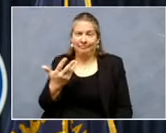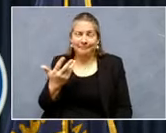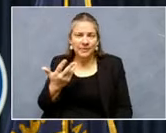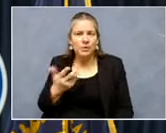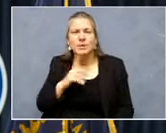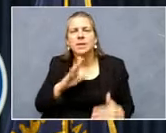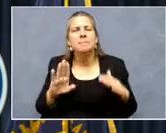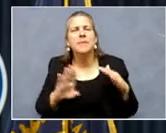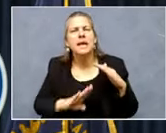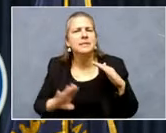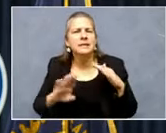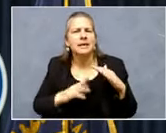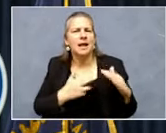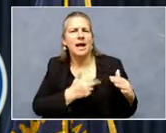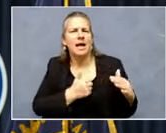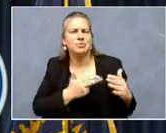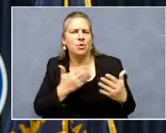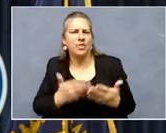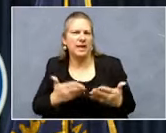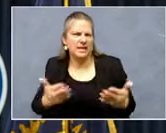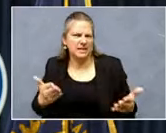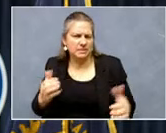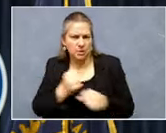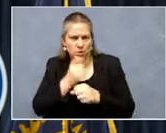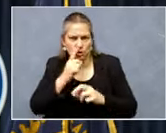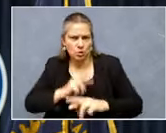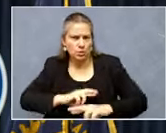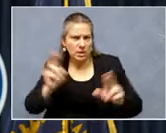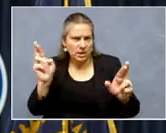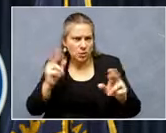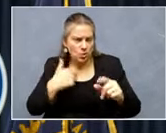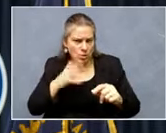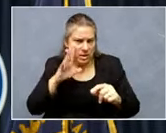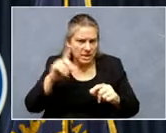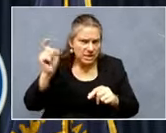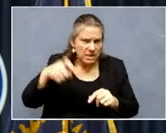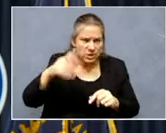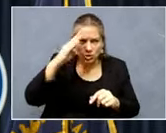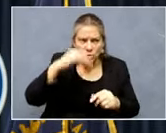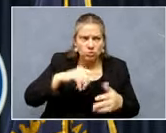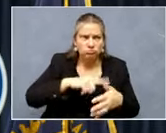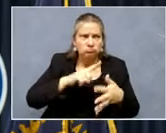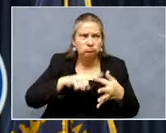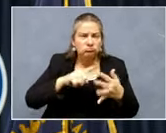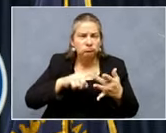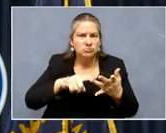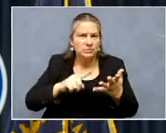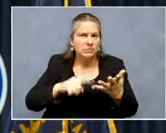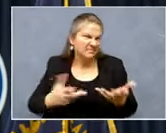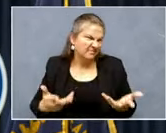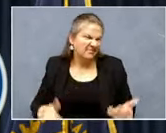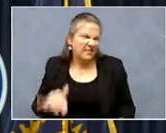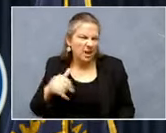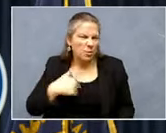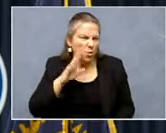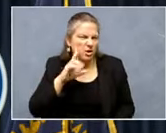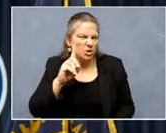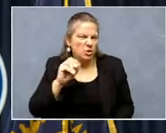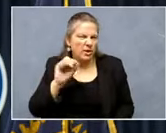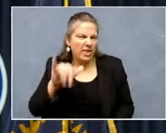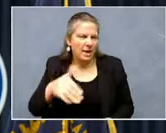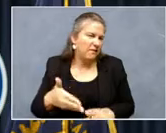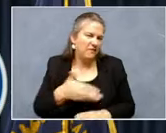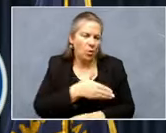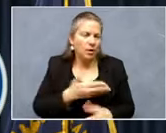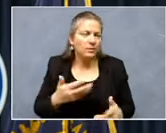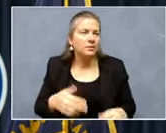uh, hospital equipment that would be needed in, in just about, uh, any state, um, in, moving forward, making